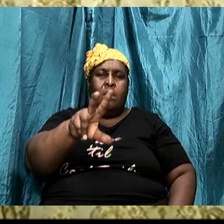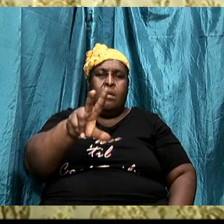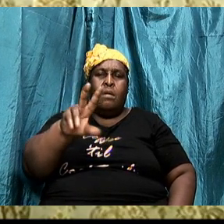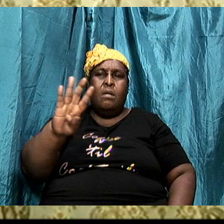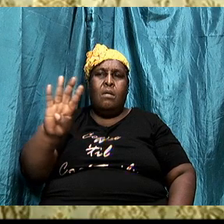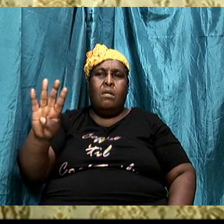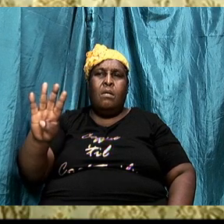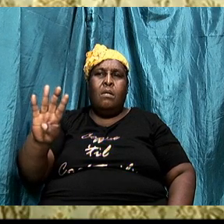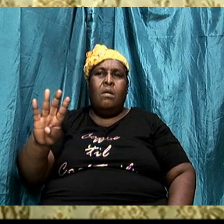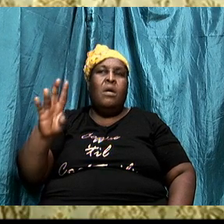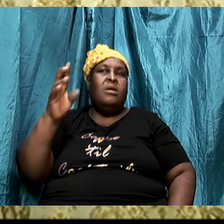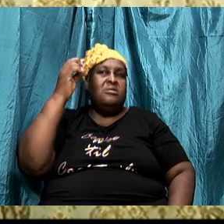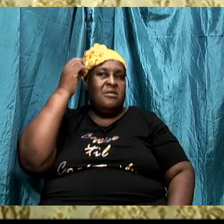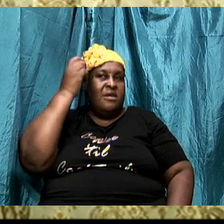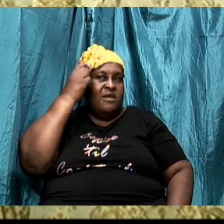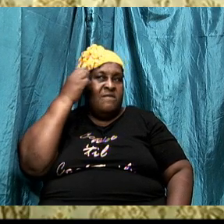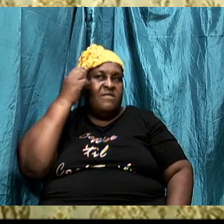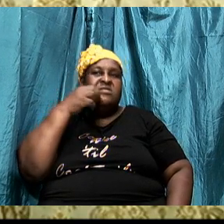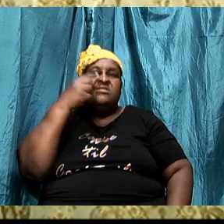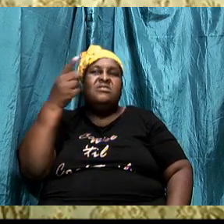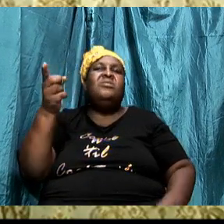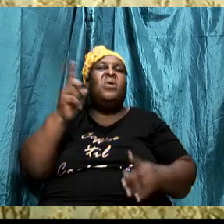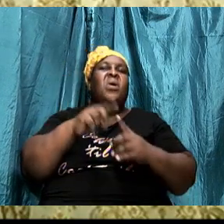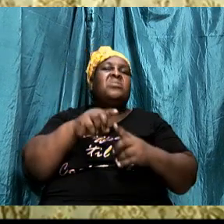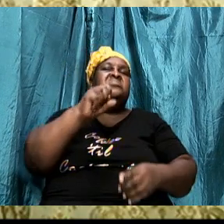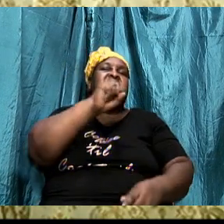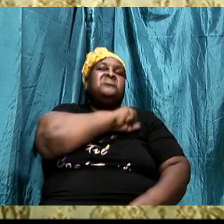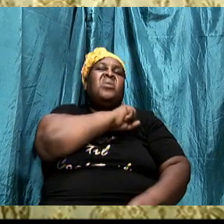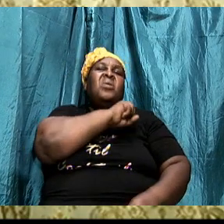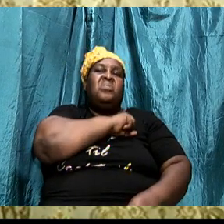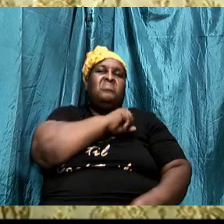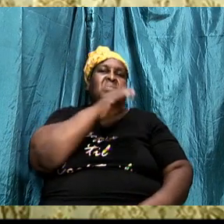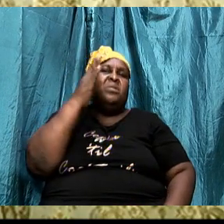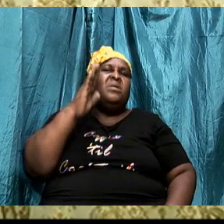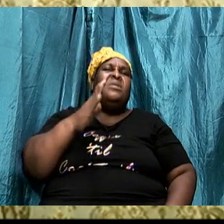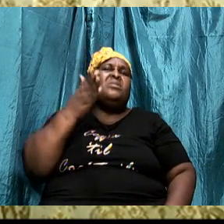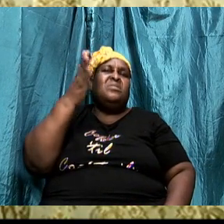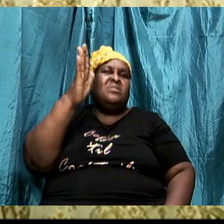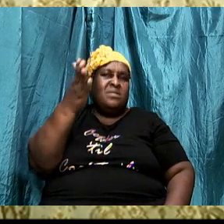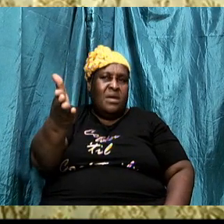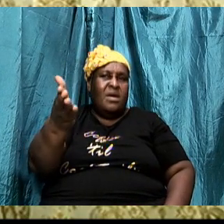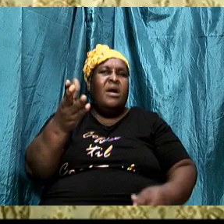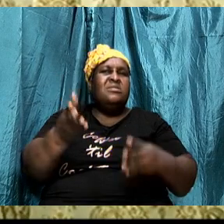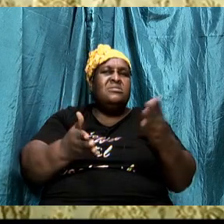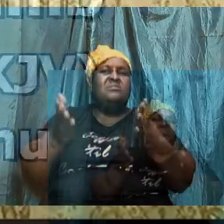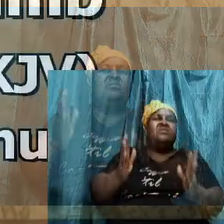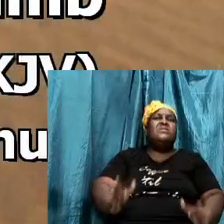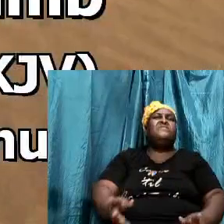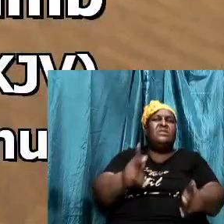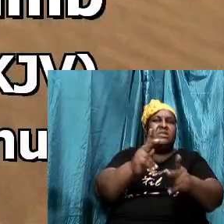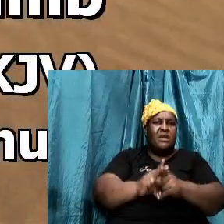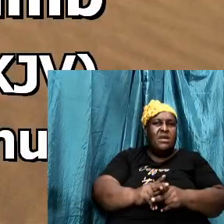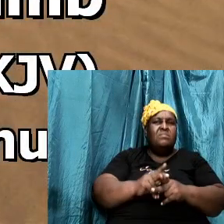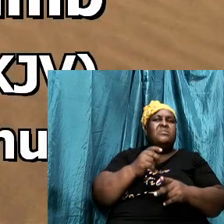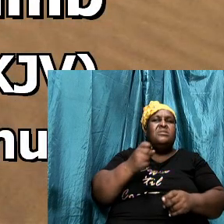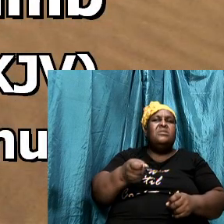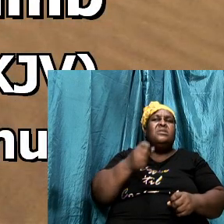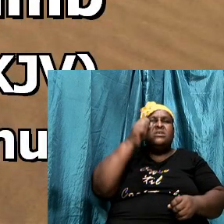And David said unto Saul, Thy servant kept